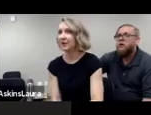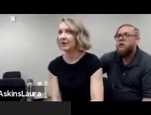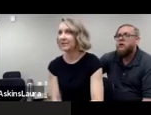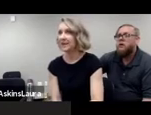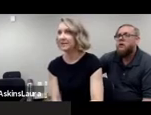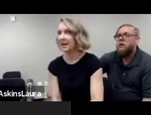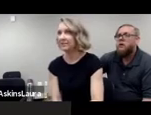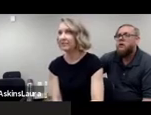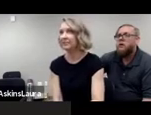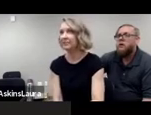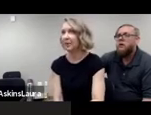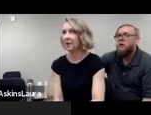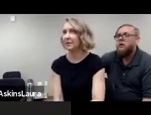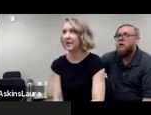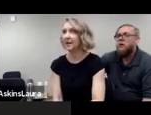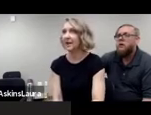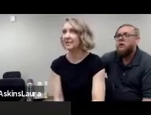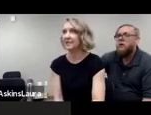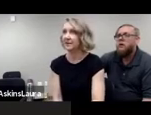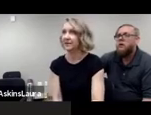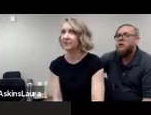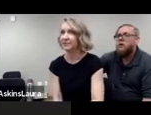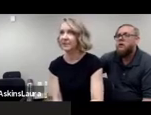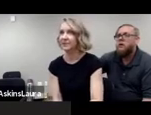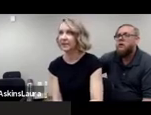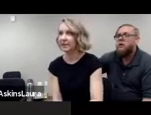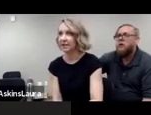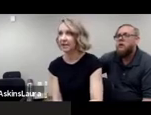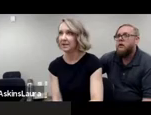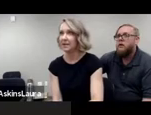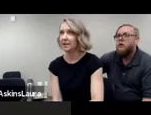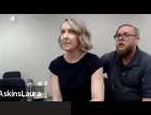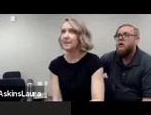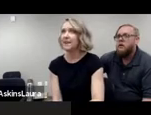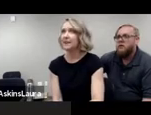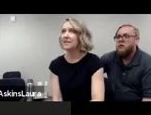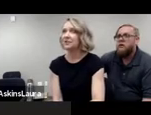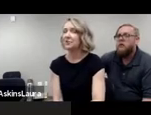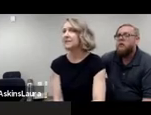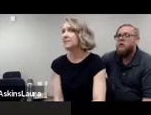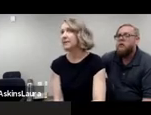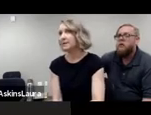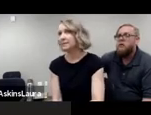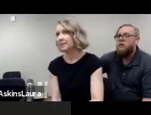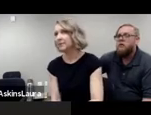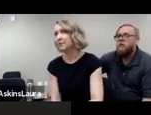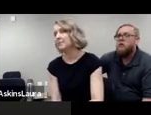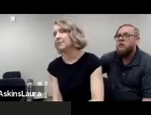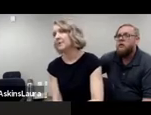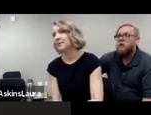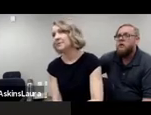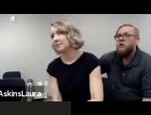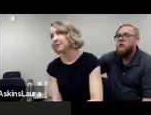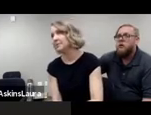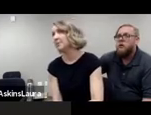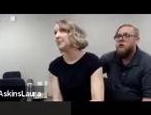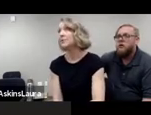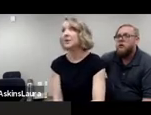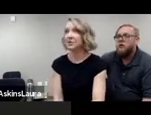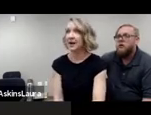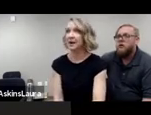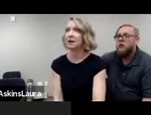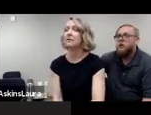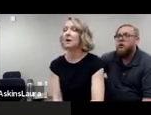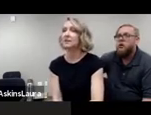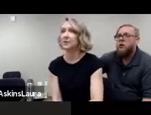their culture of being deaf before that identity of disability. They are considered disability people or people have disabilities